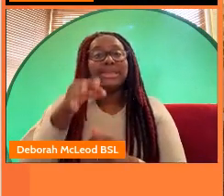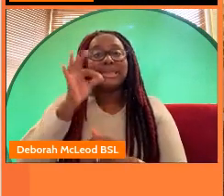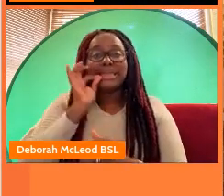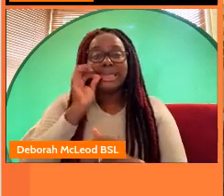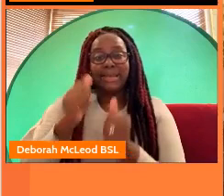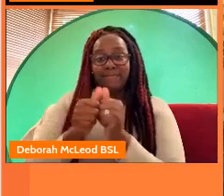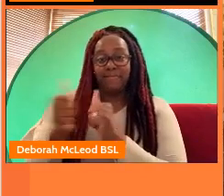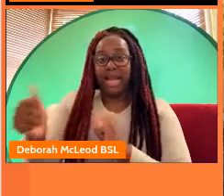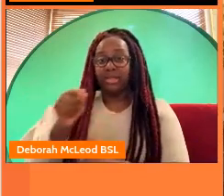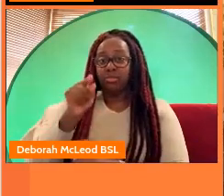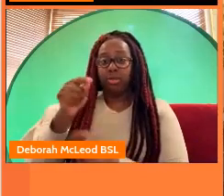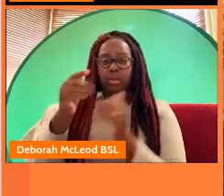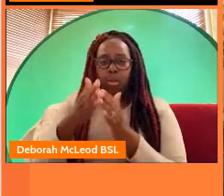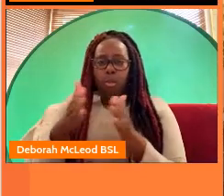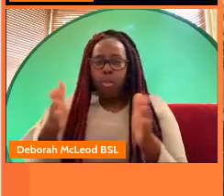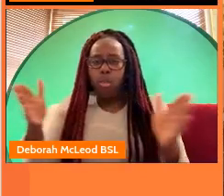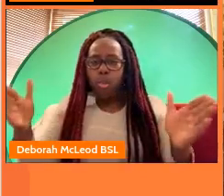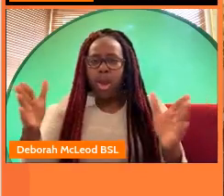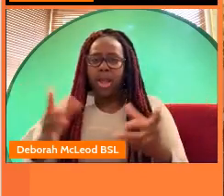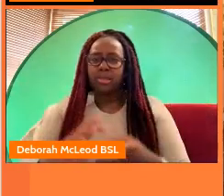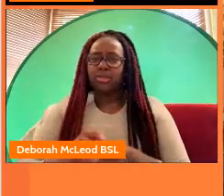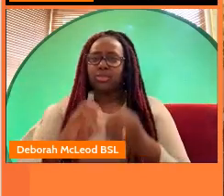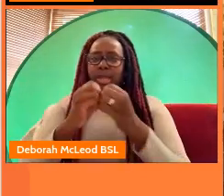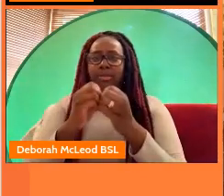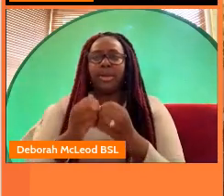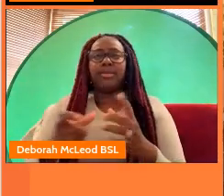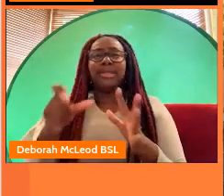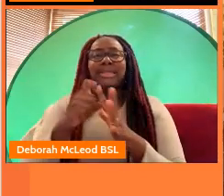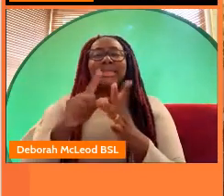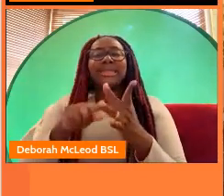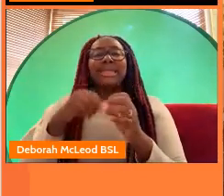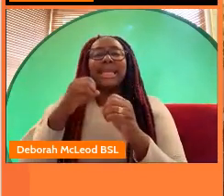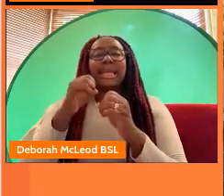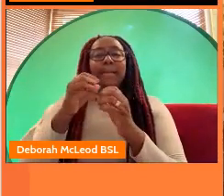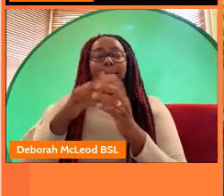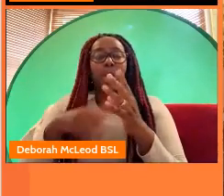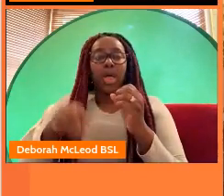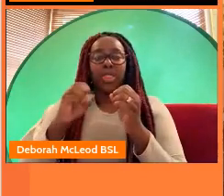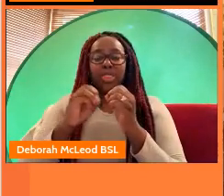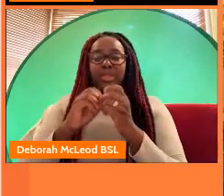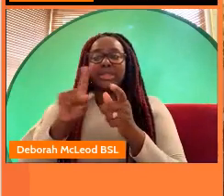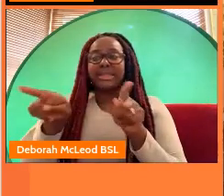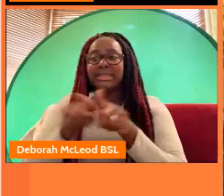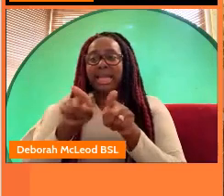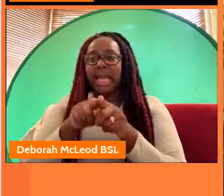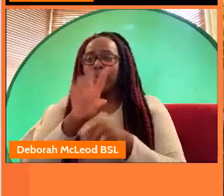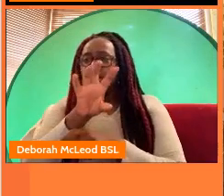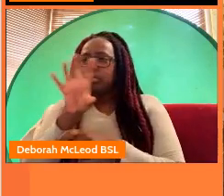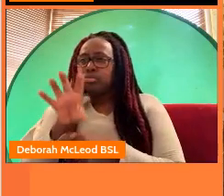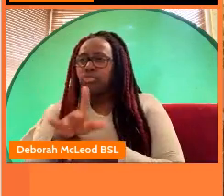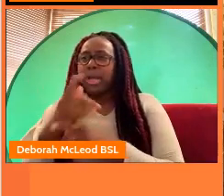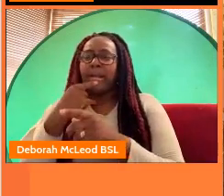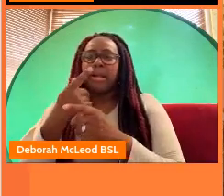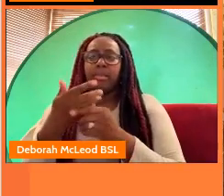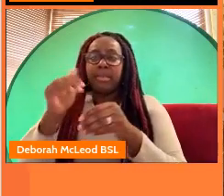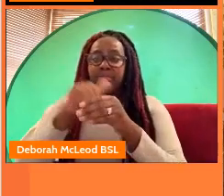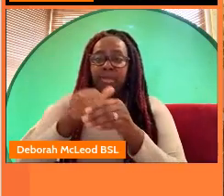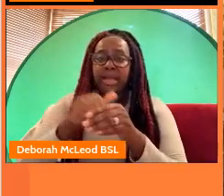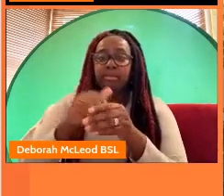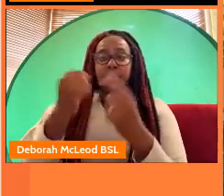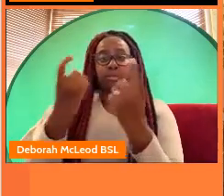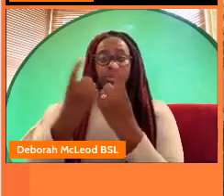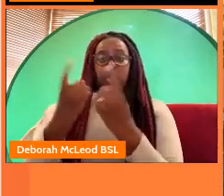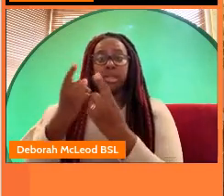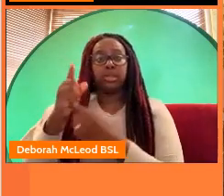be a catalyst for the wider regeneration of the digberth creative quarter and beyond helping to attract additional investment and production to the